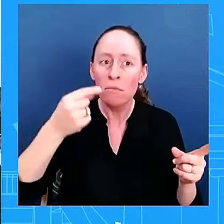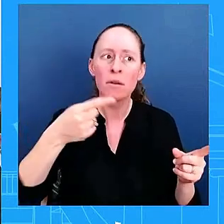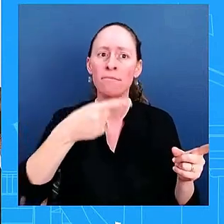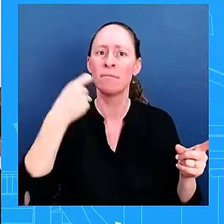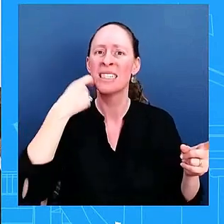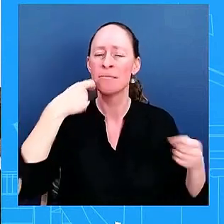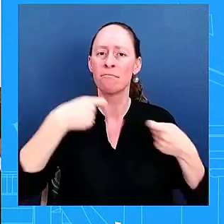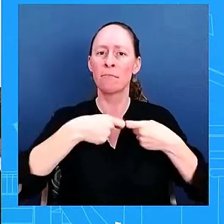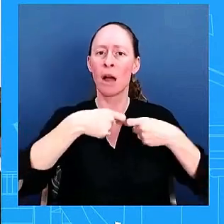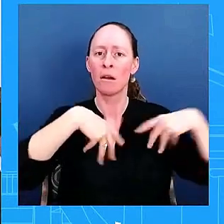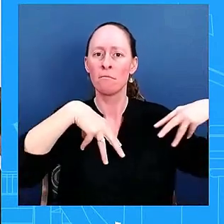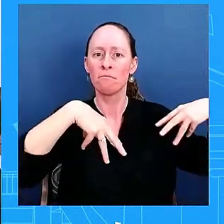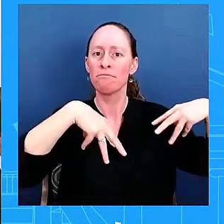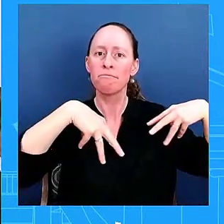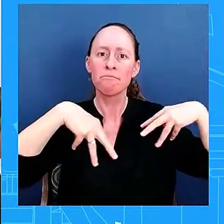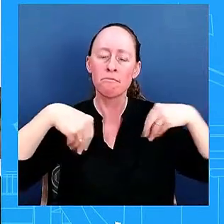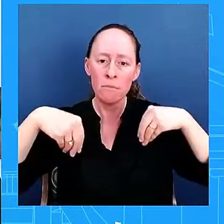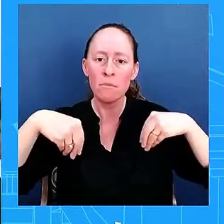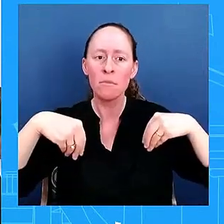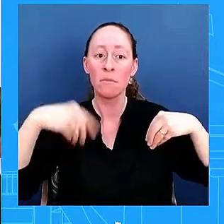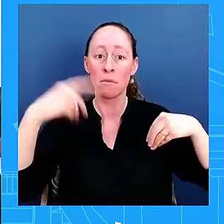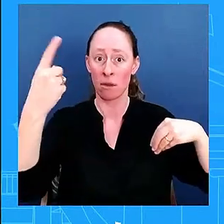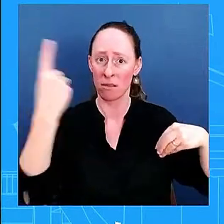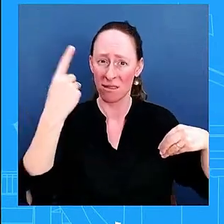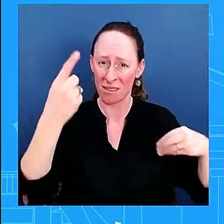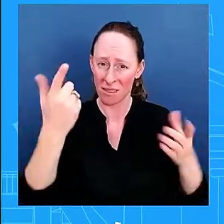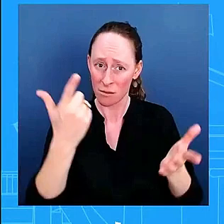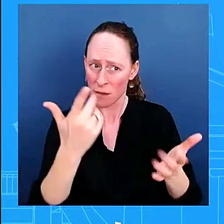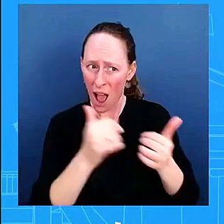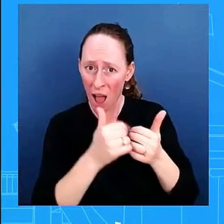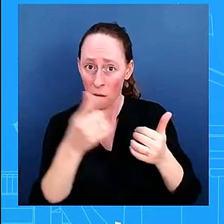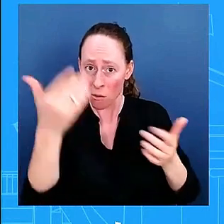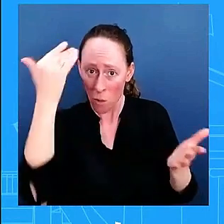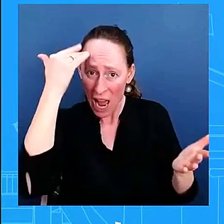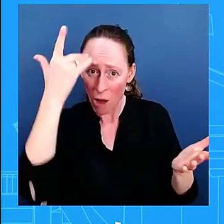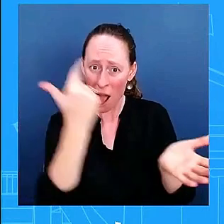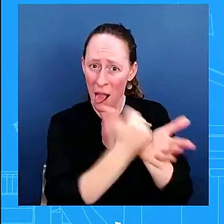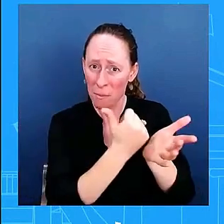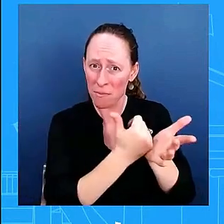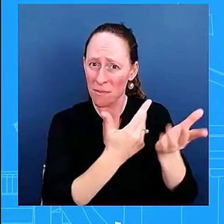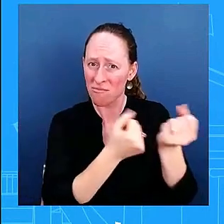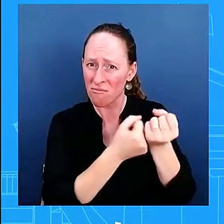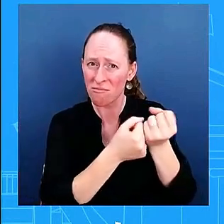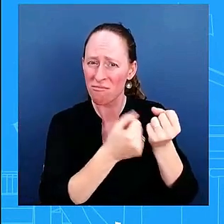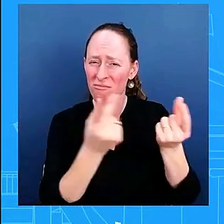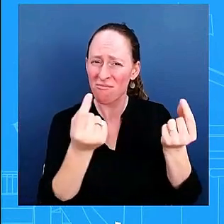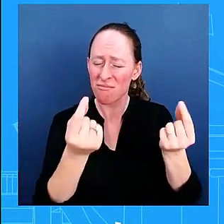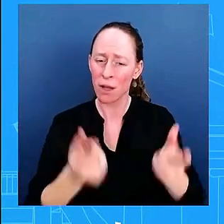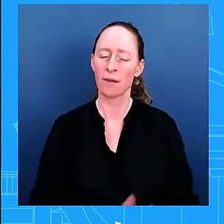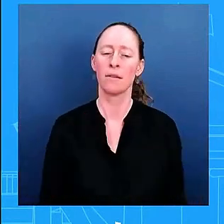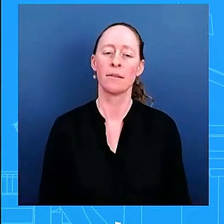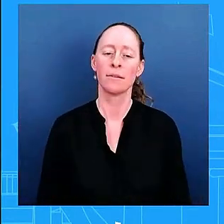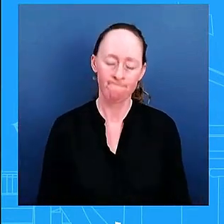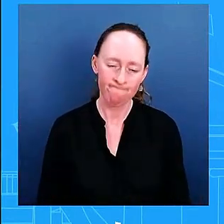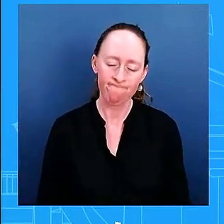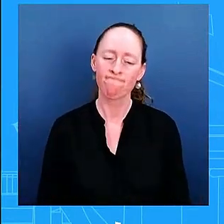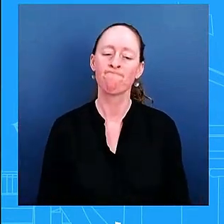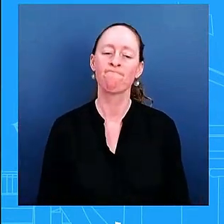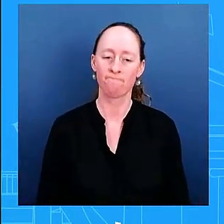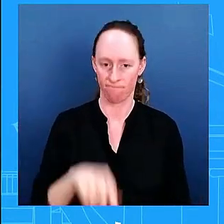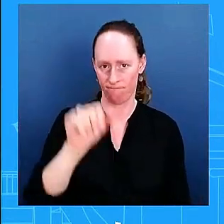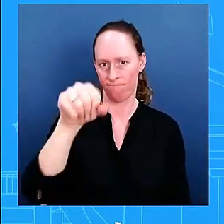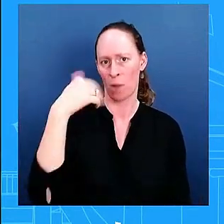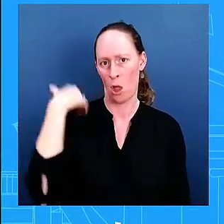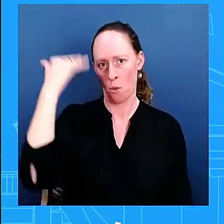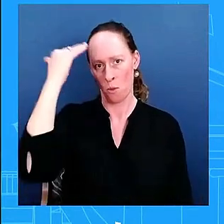particularly for signs of unrest thank you so we are closely monitoring the blackouts uh on the island and so we are concerned uh